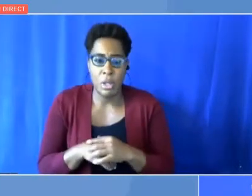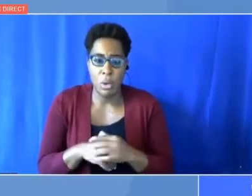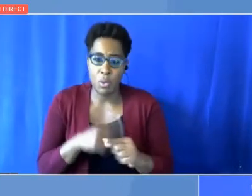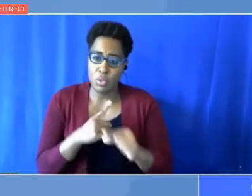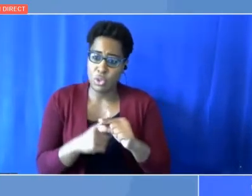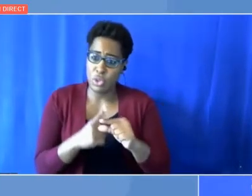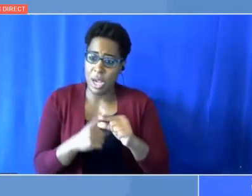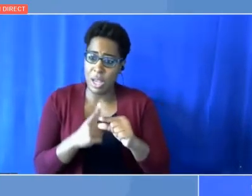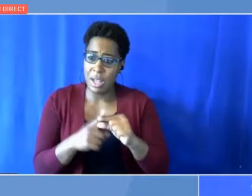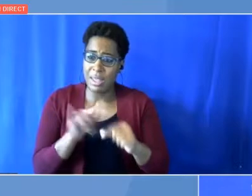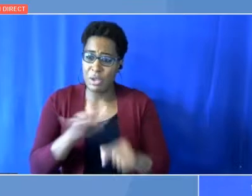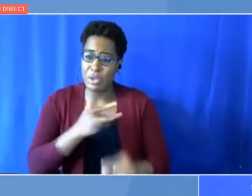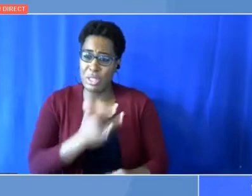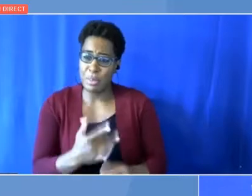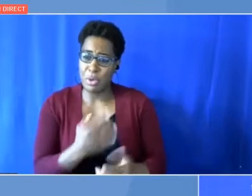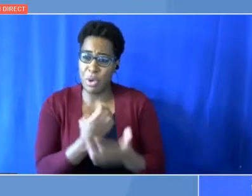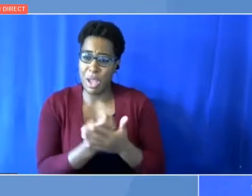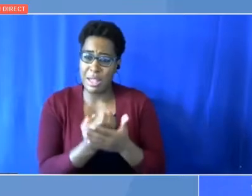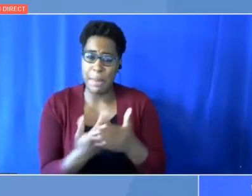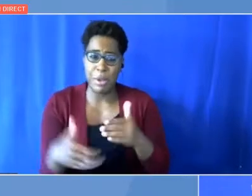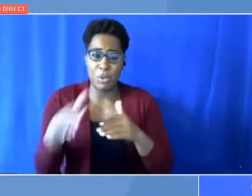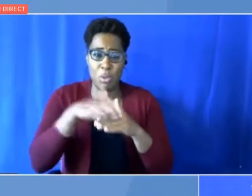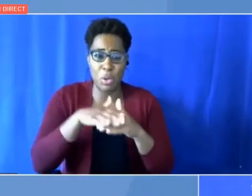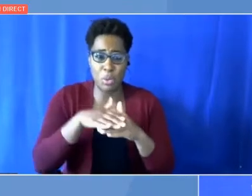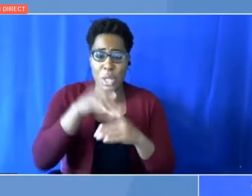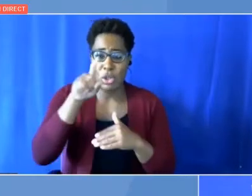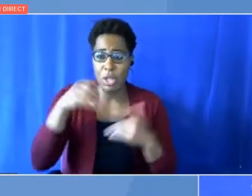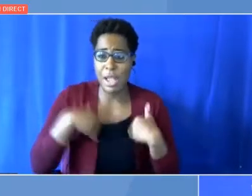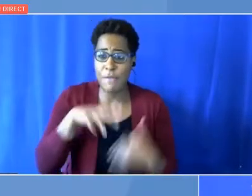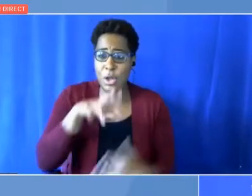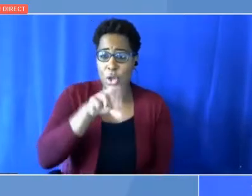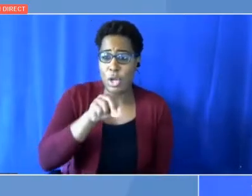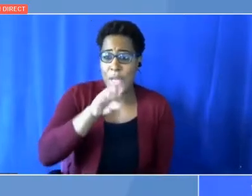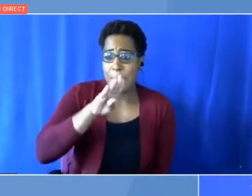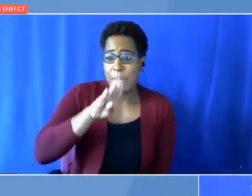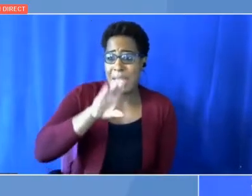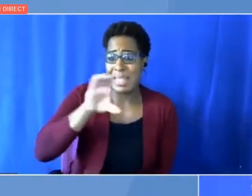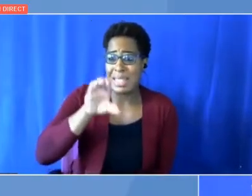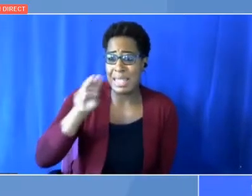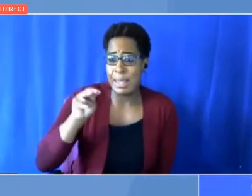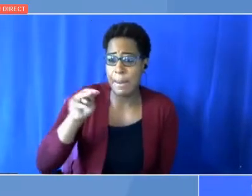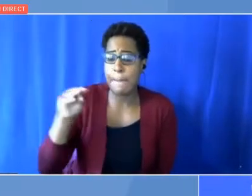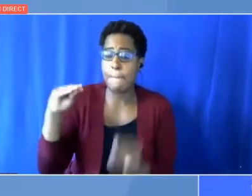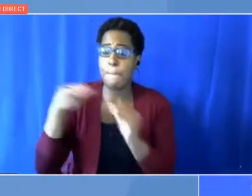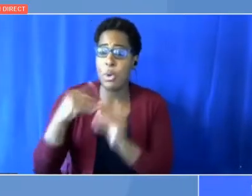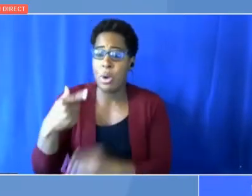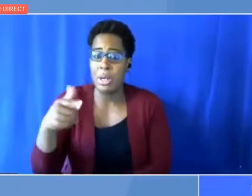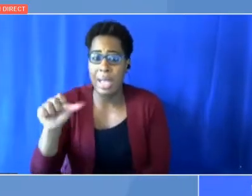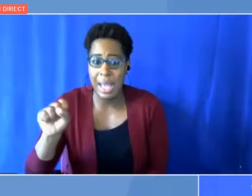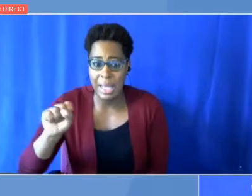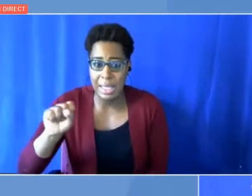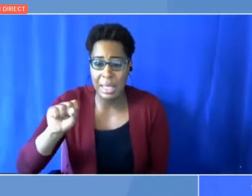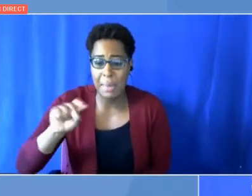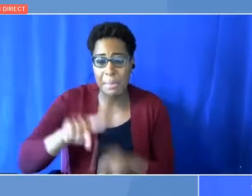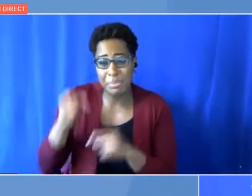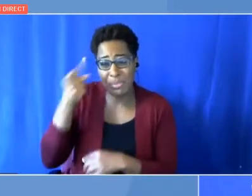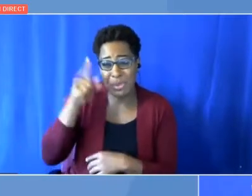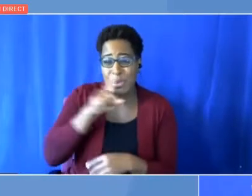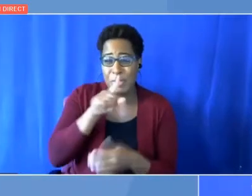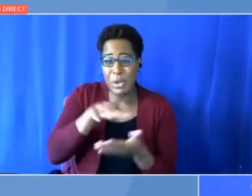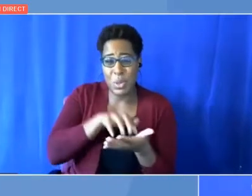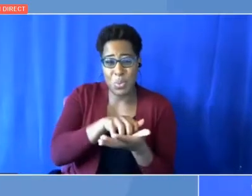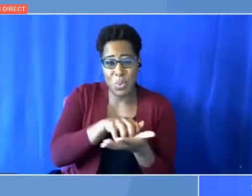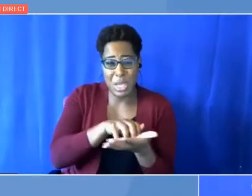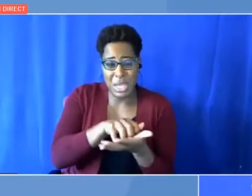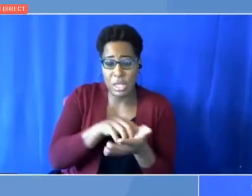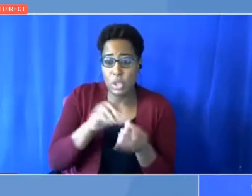have imported 30 BCM more gas. But since the Chinese economy was very weak, this 30 BCM was available for